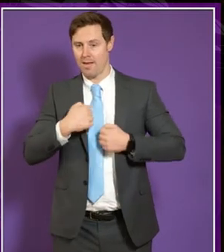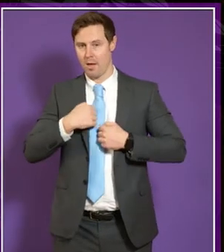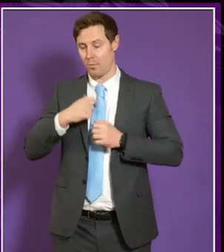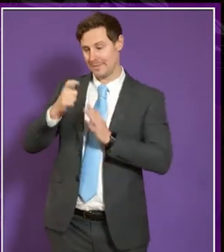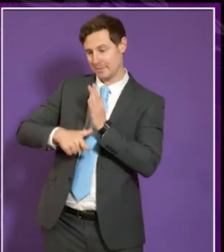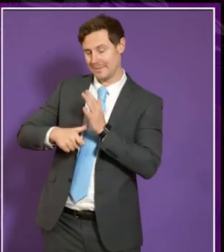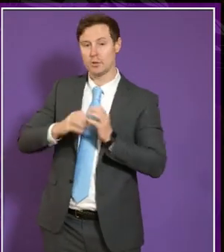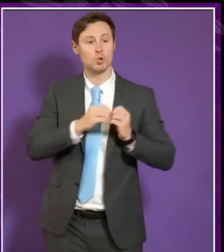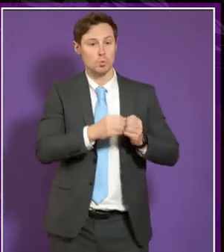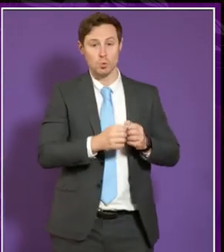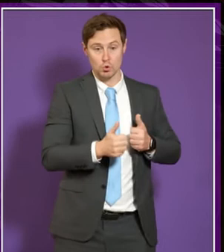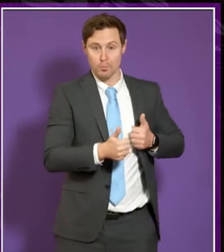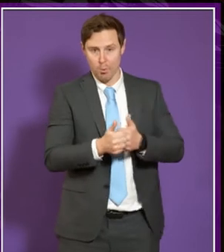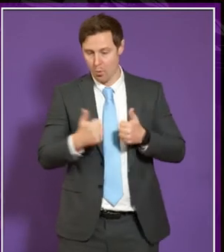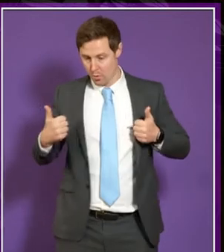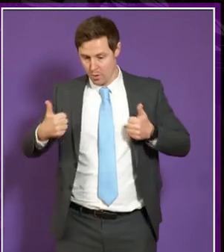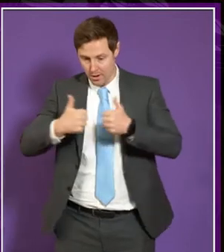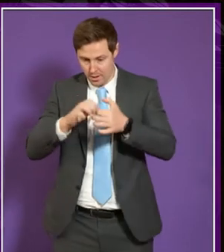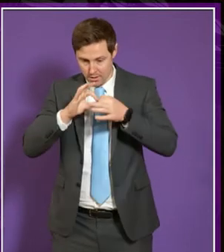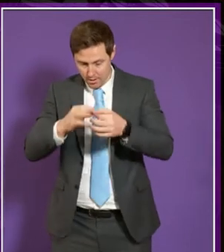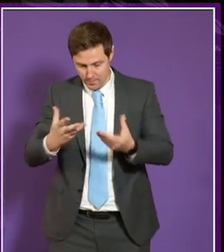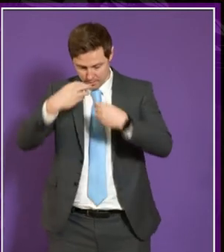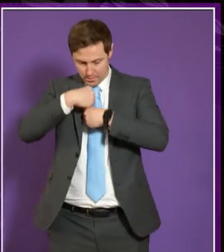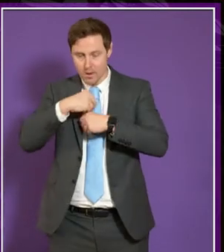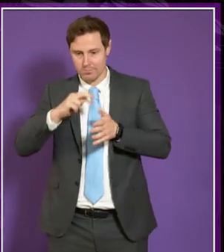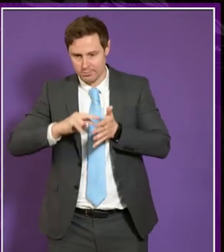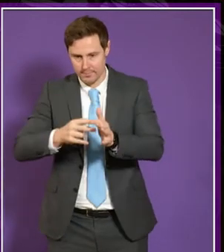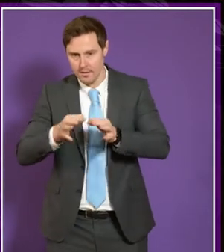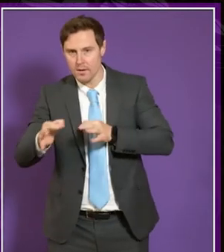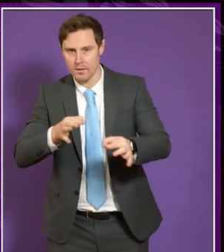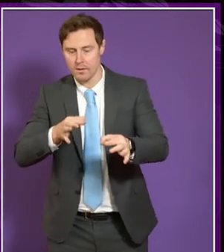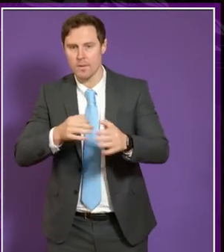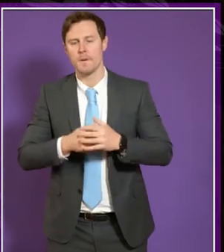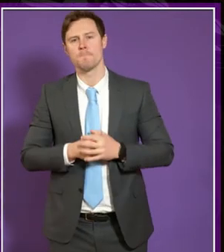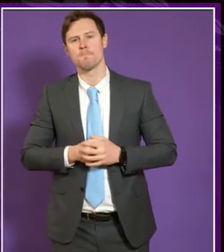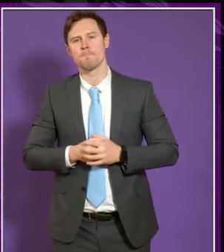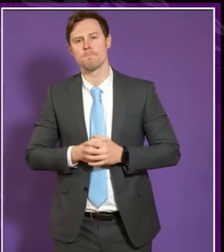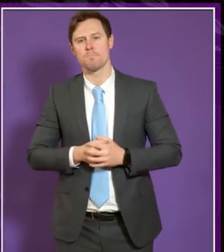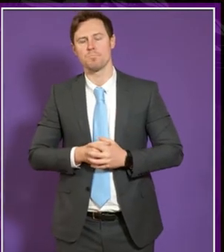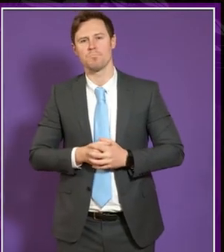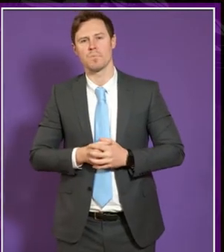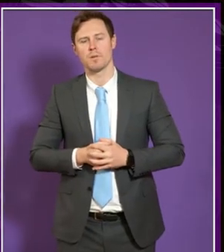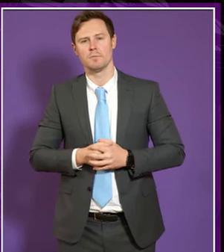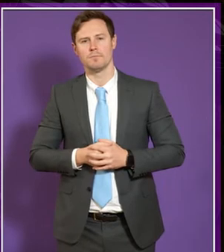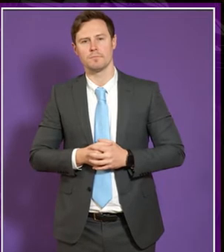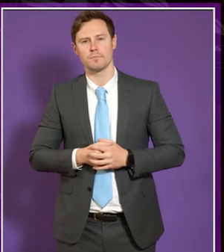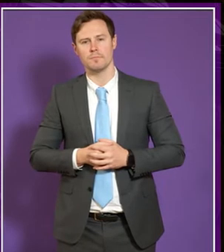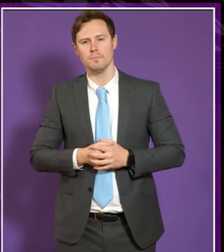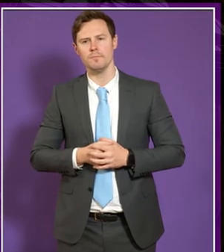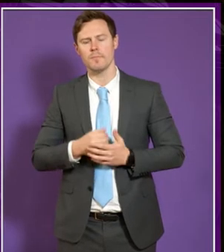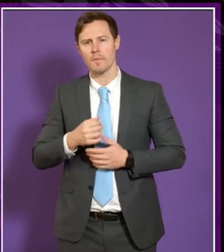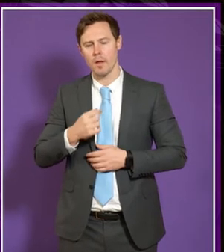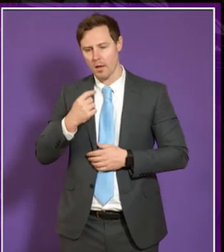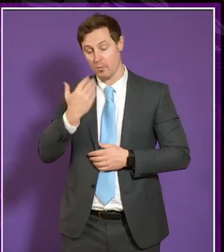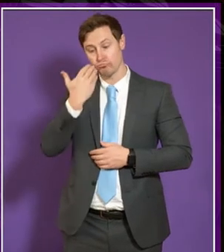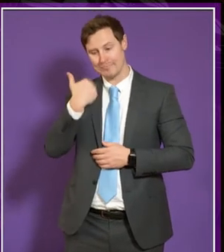disability and our student support team will be will be taking on board i think they have um i've been attending